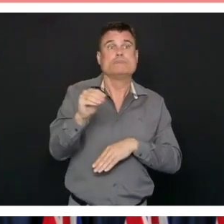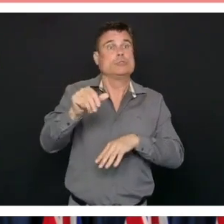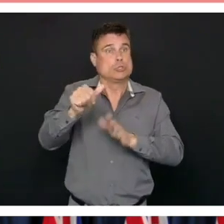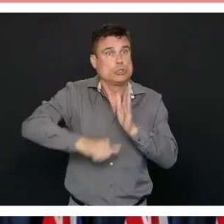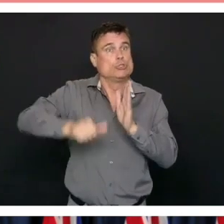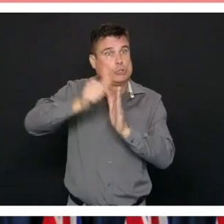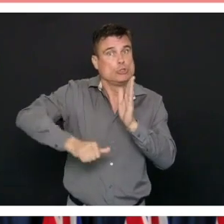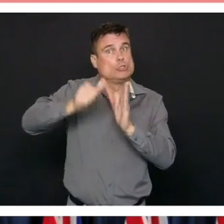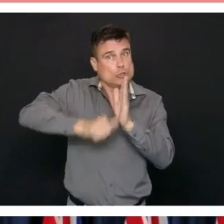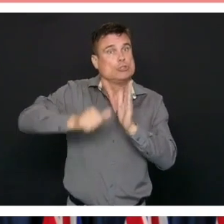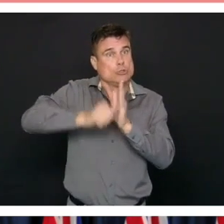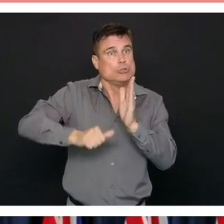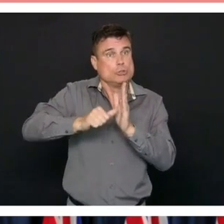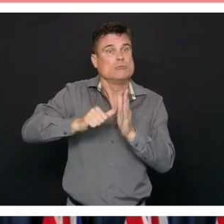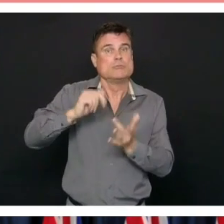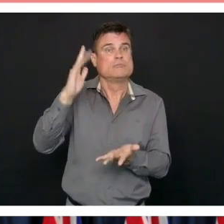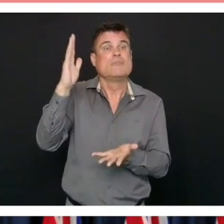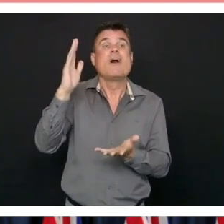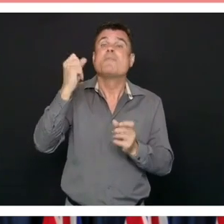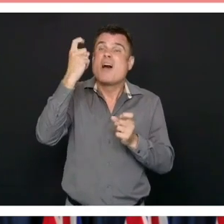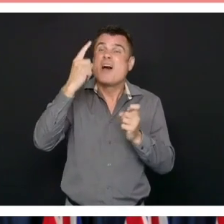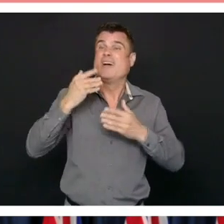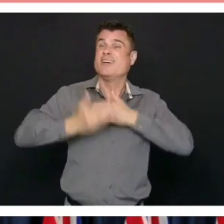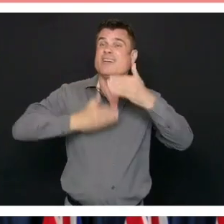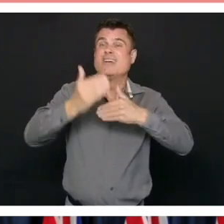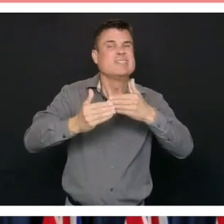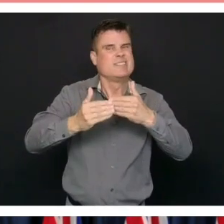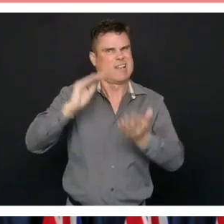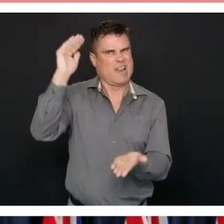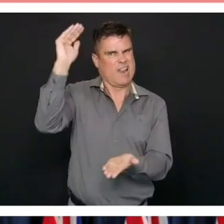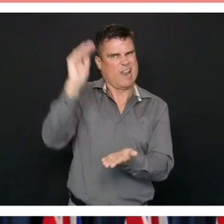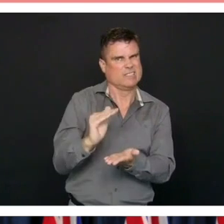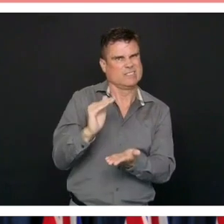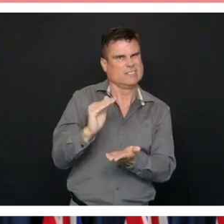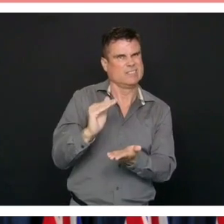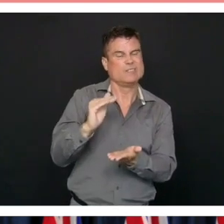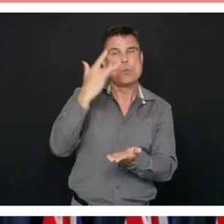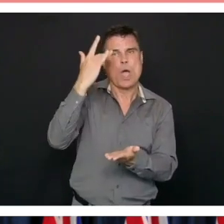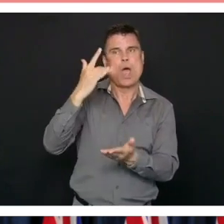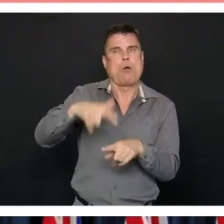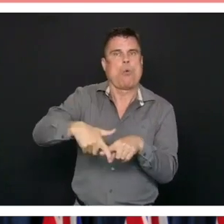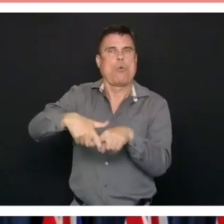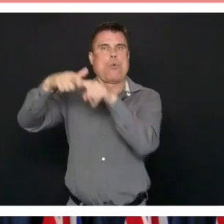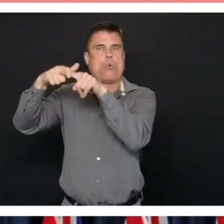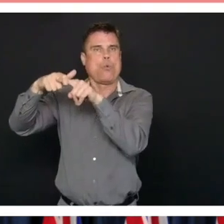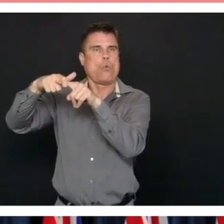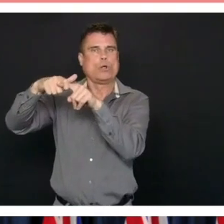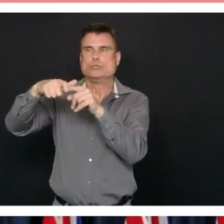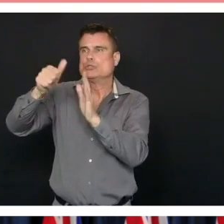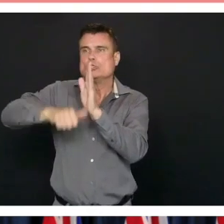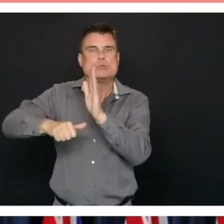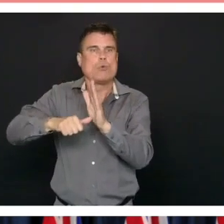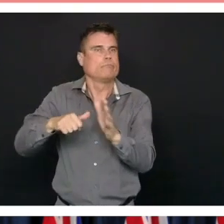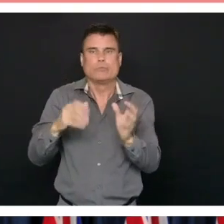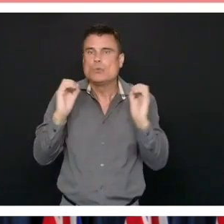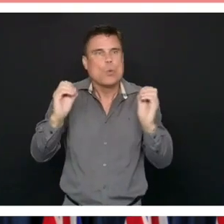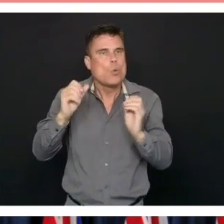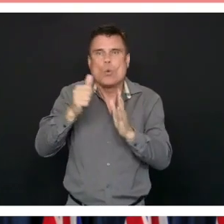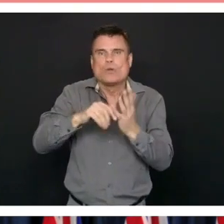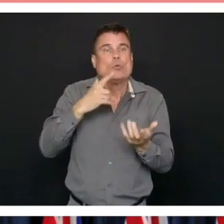will be speaking of in a moment, the measures we've taken to ensure surgeries are safe. I would note that approximately 17